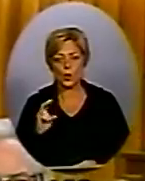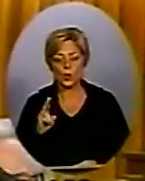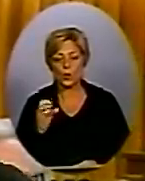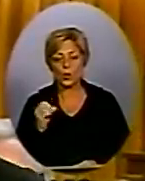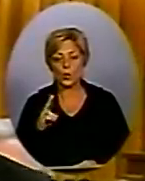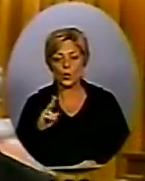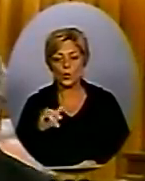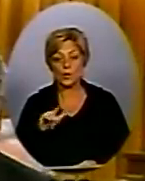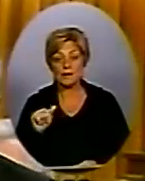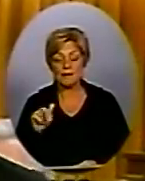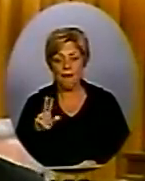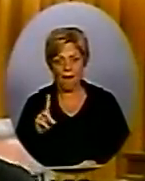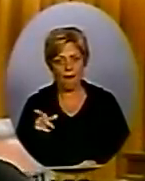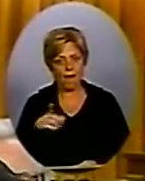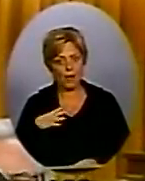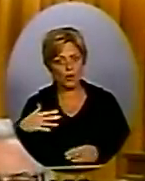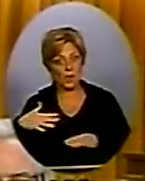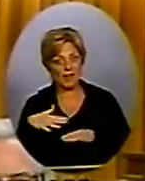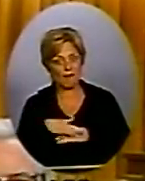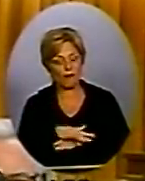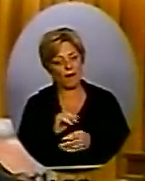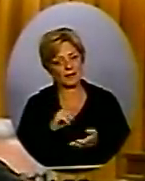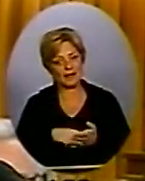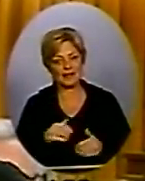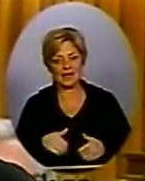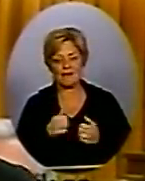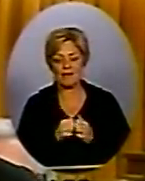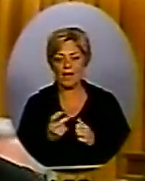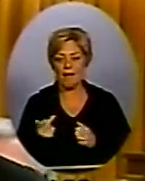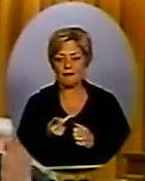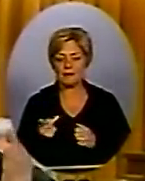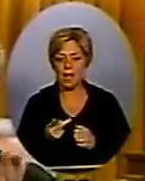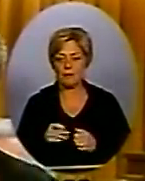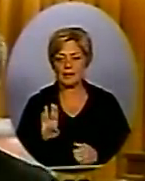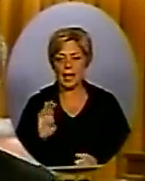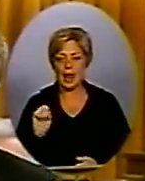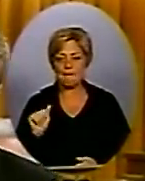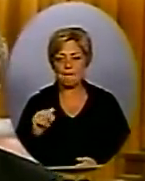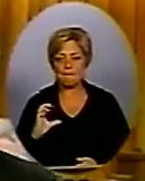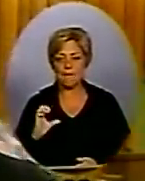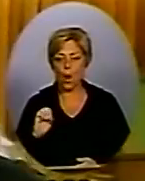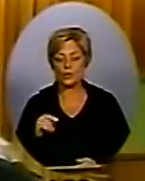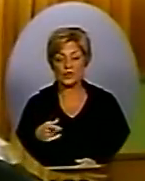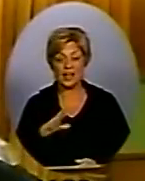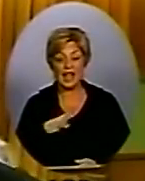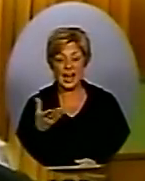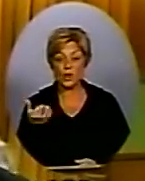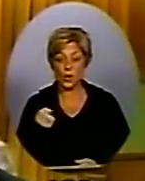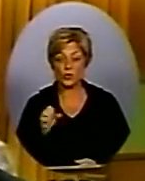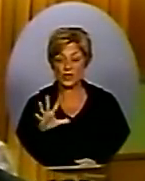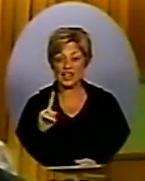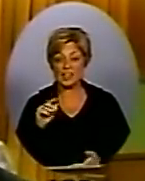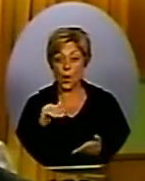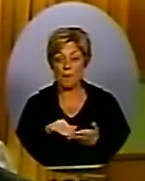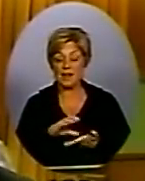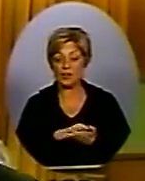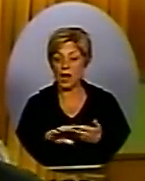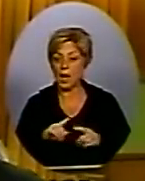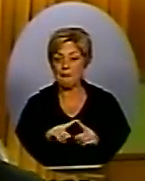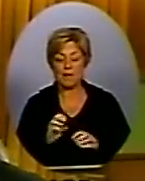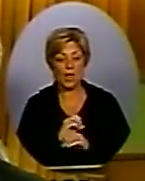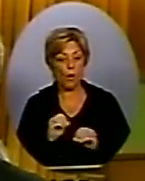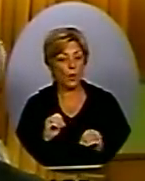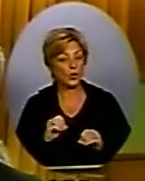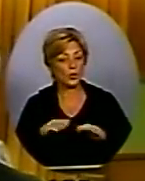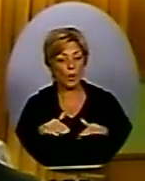$51,000 for illegal lobbying, no penalties, no consequences, and no accountability for the minister involved in his complicity. So,